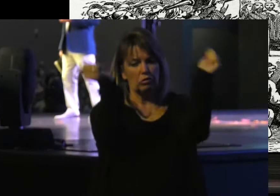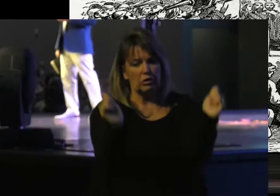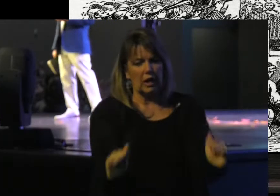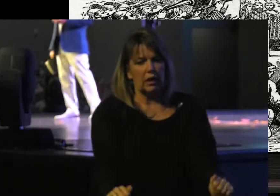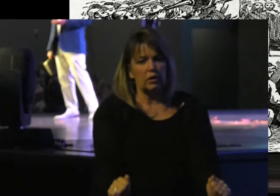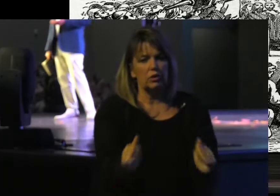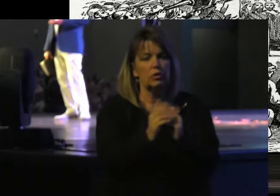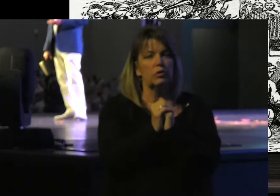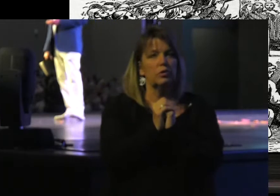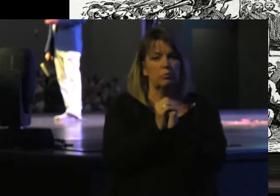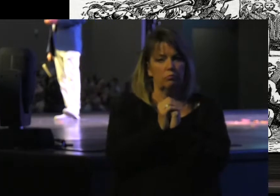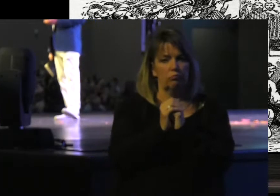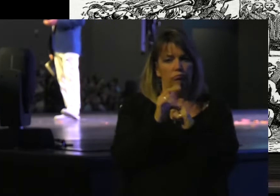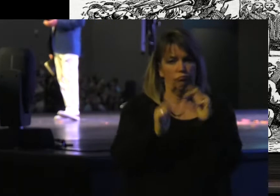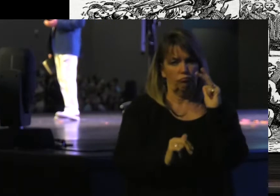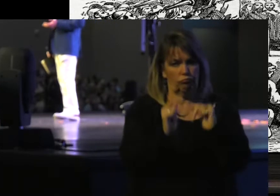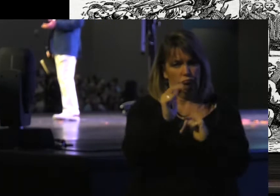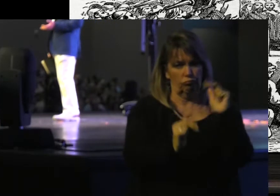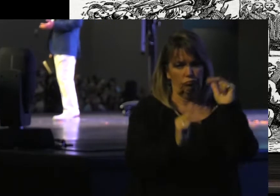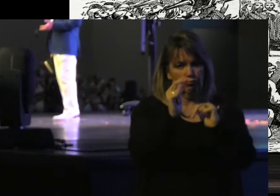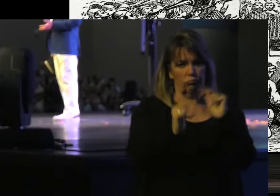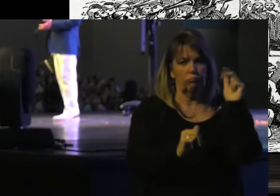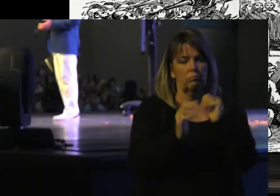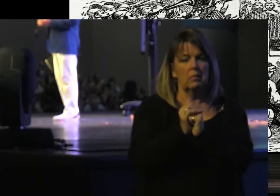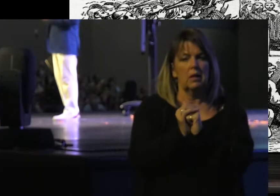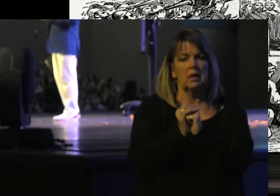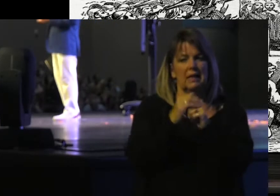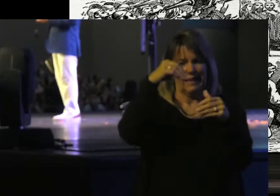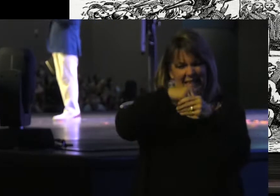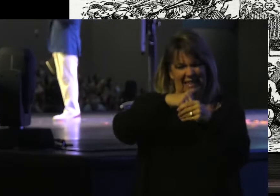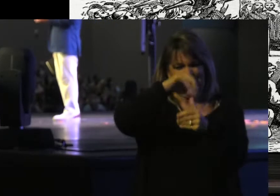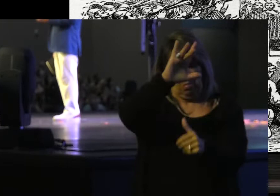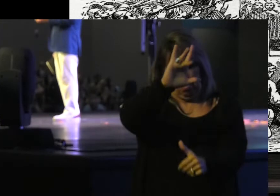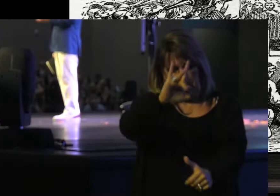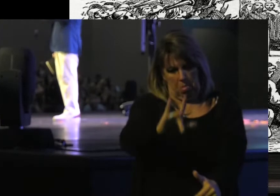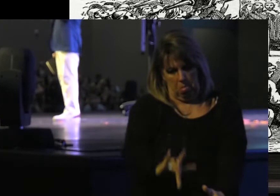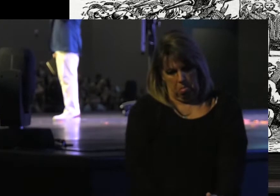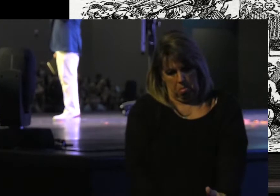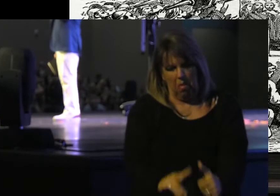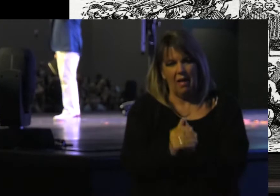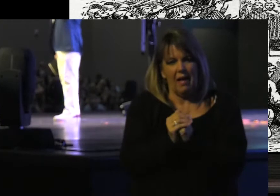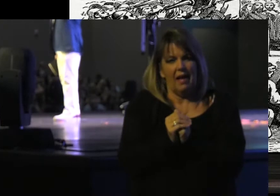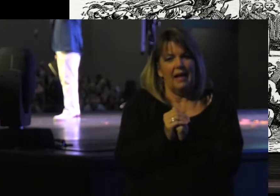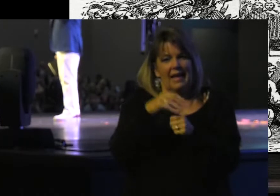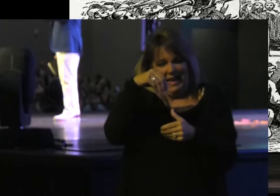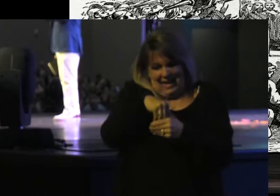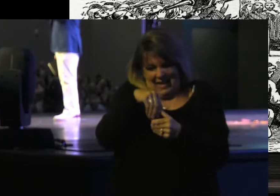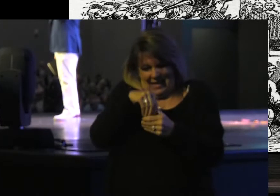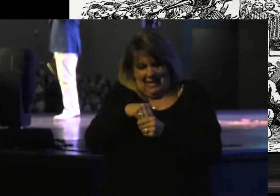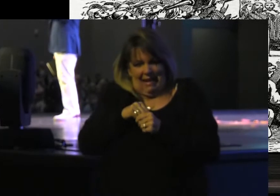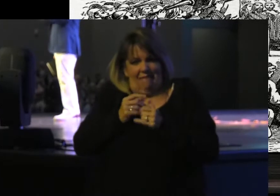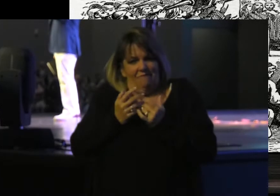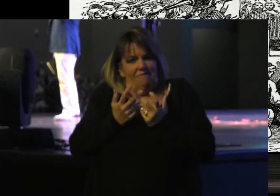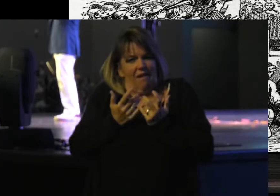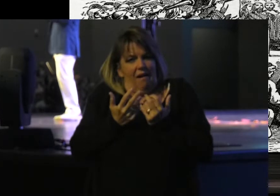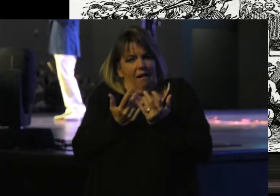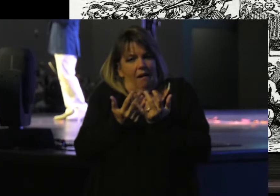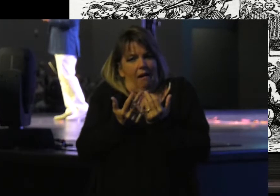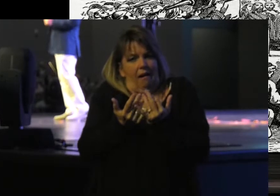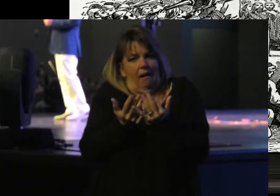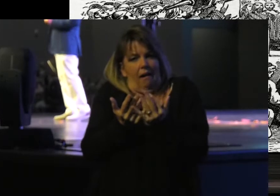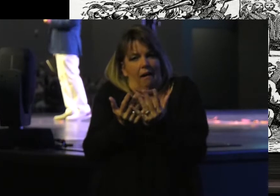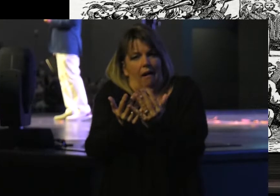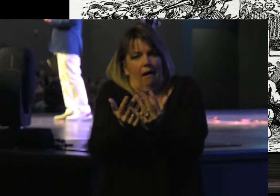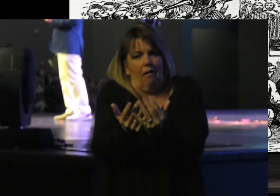Molech would be constructed Yet he would be hollow. A massive fire would be built Inside of the